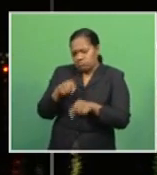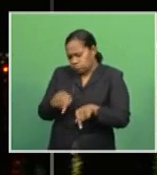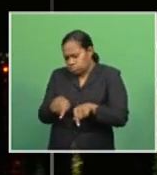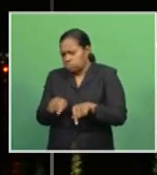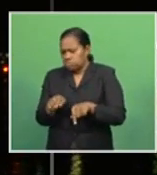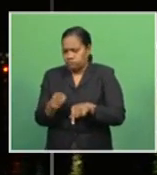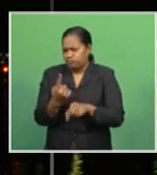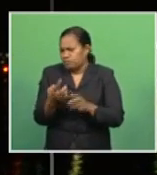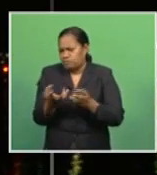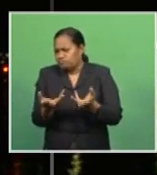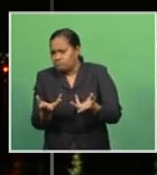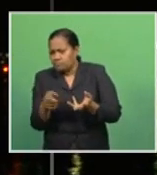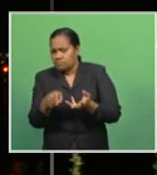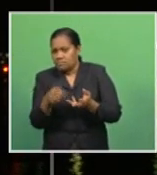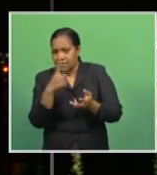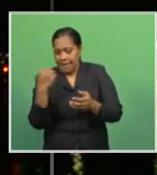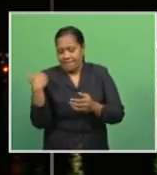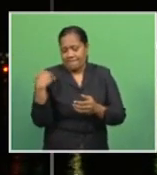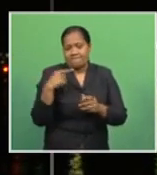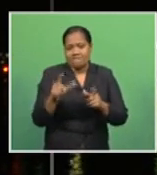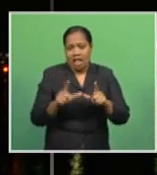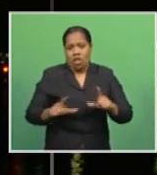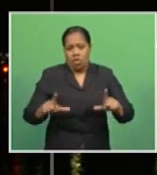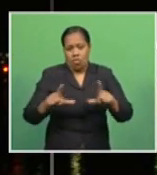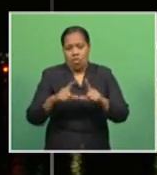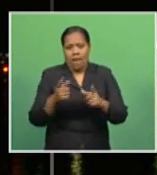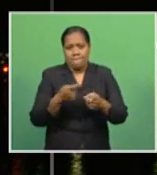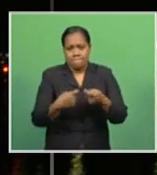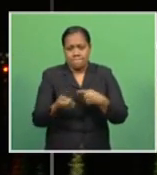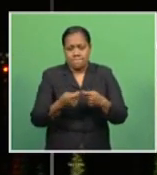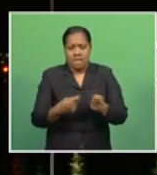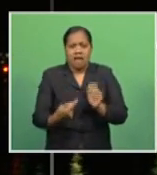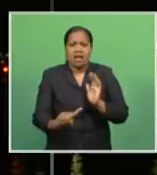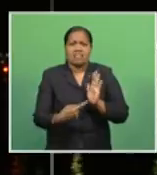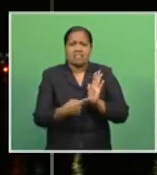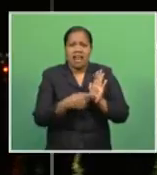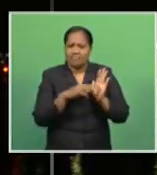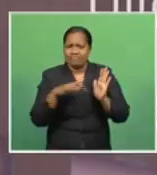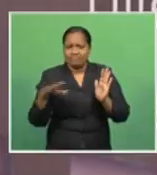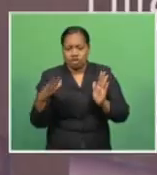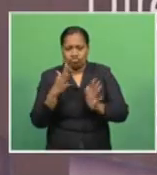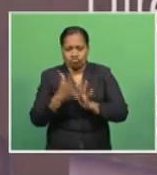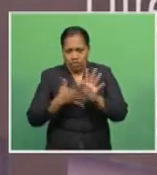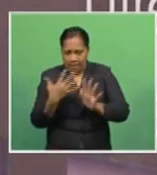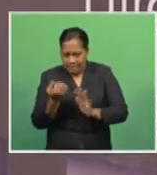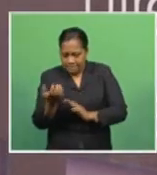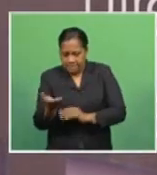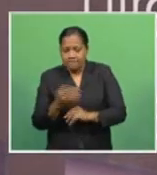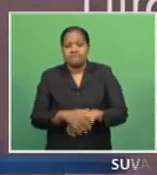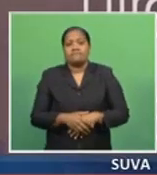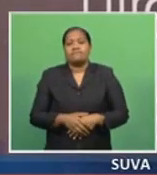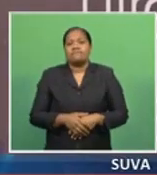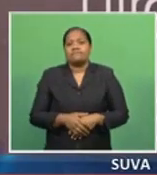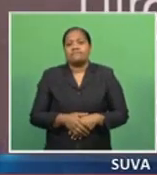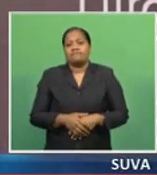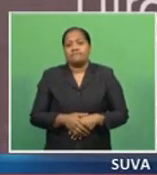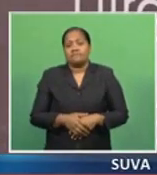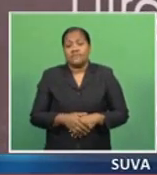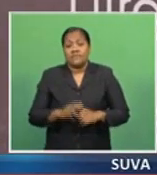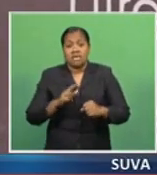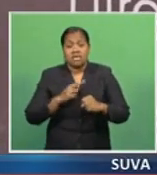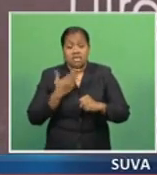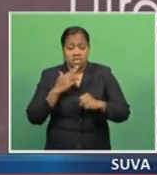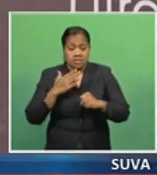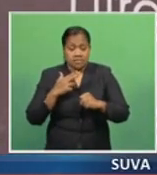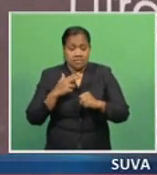or another, affect the local market. Thale Matarakula with the story. New fuel prices are